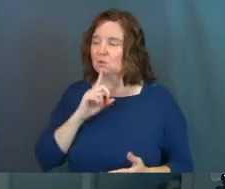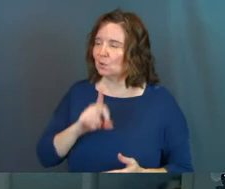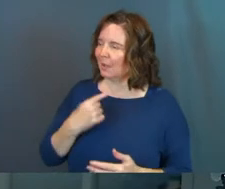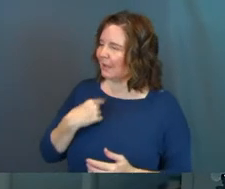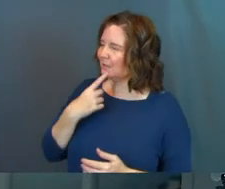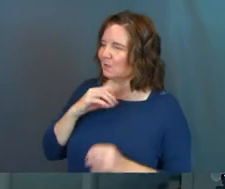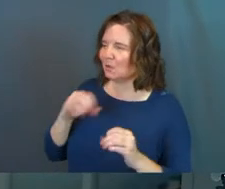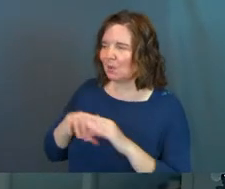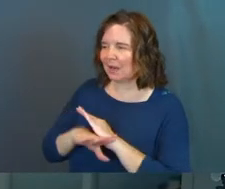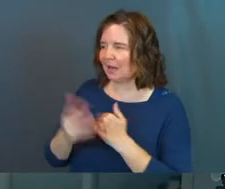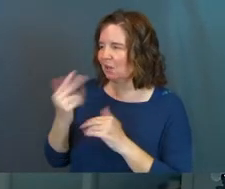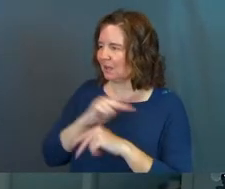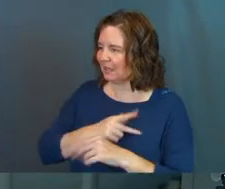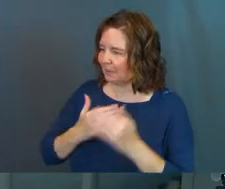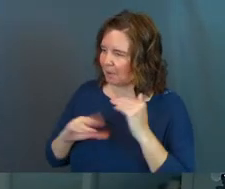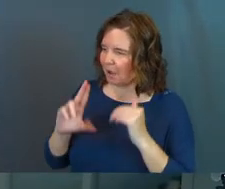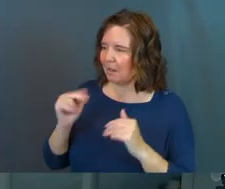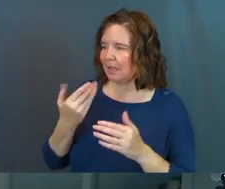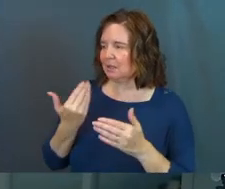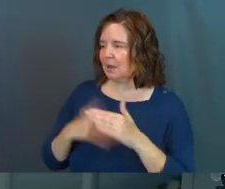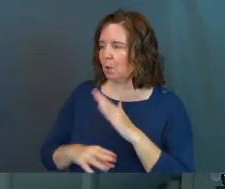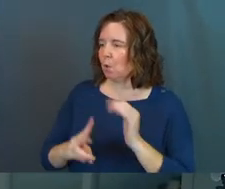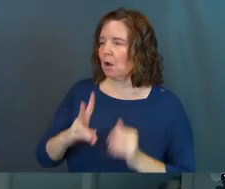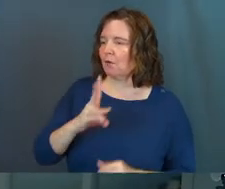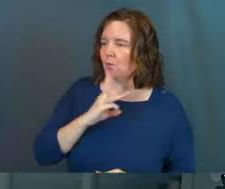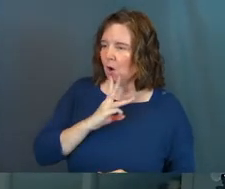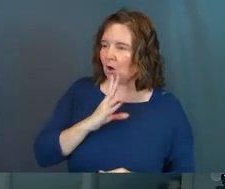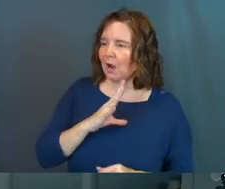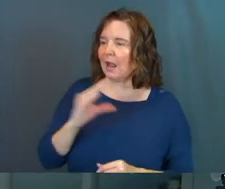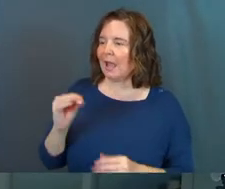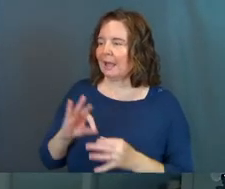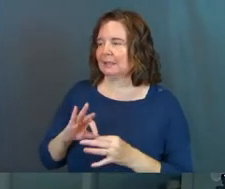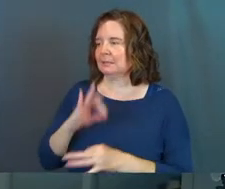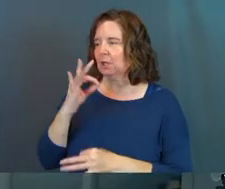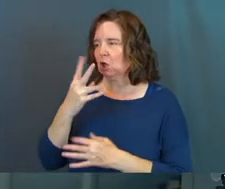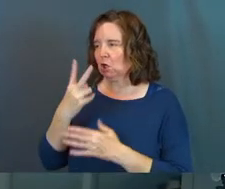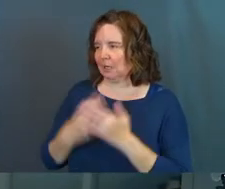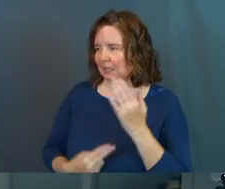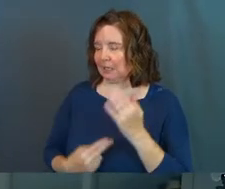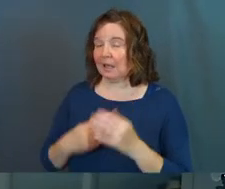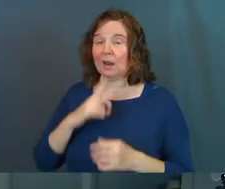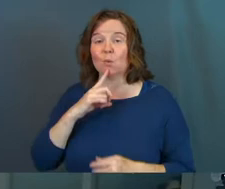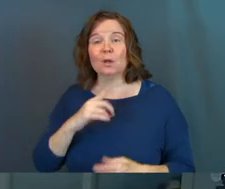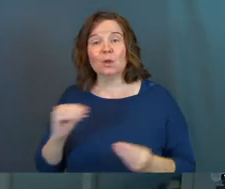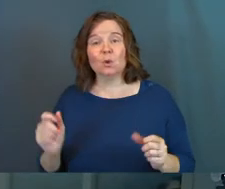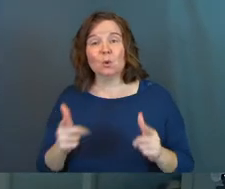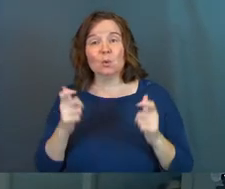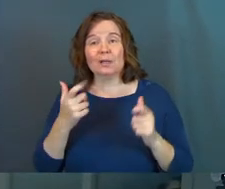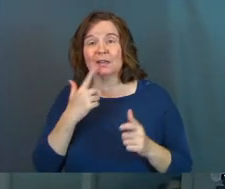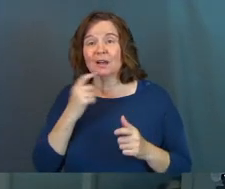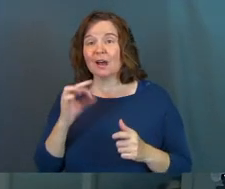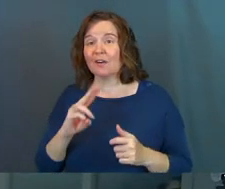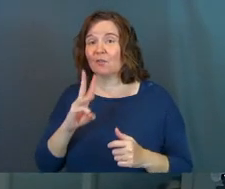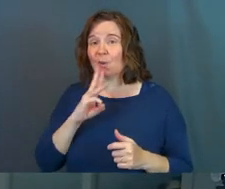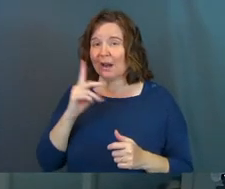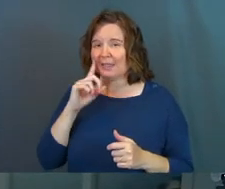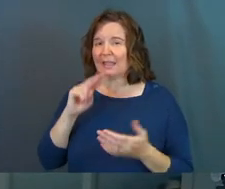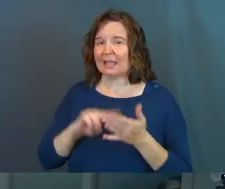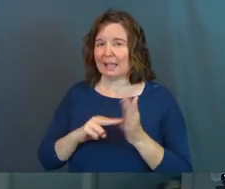Very truly, I tell you, no one can enter the kingdom of God unless they're born of water and the spirit. And just real quickly, when he says of